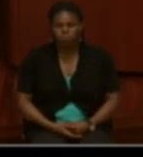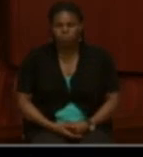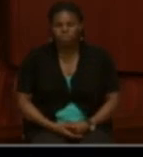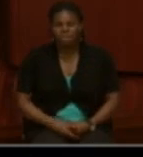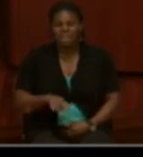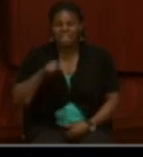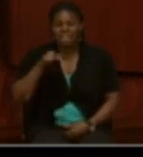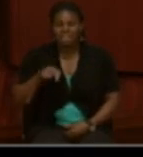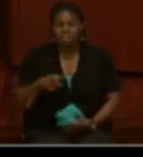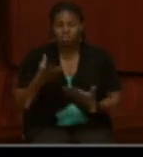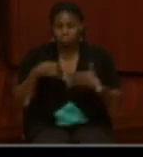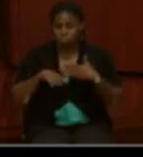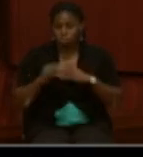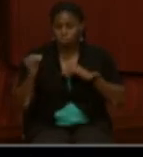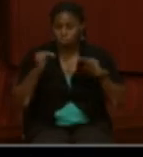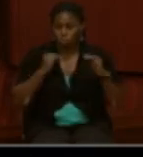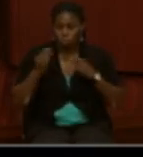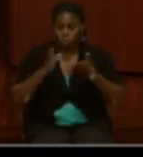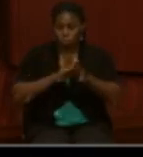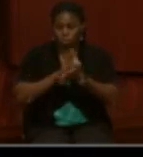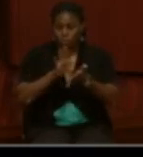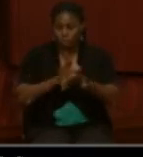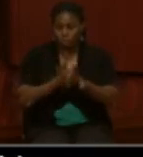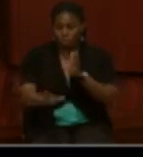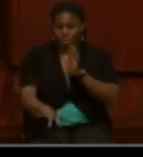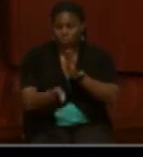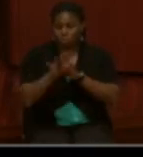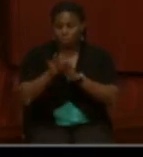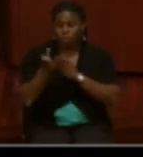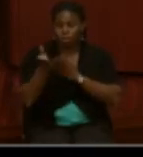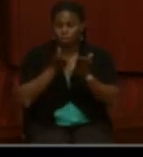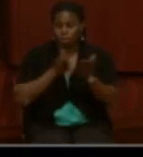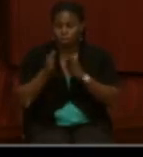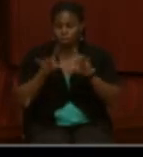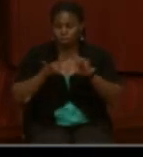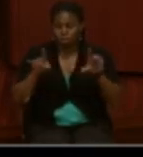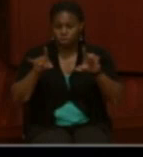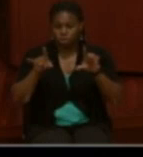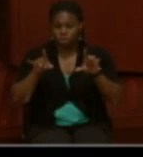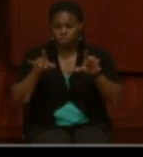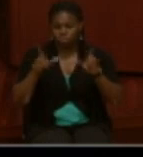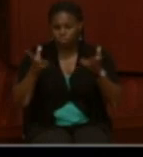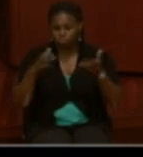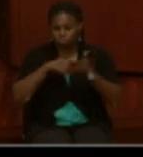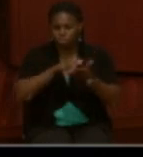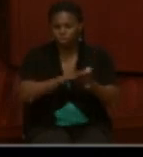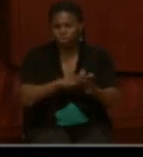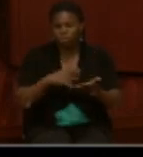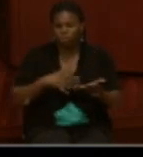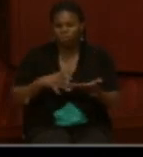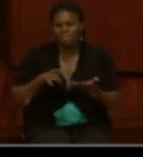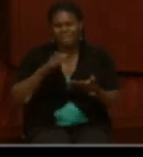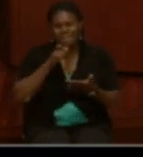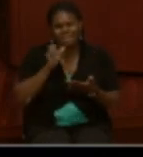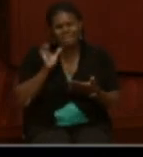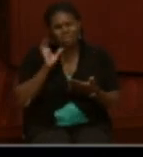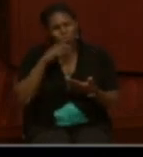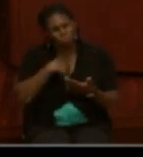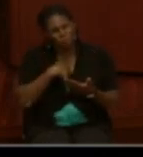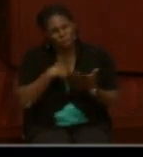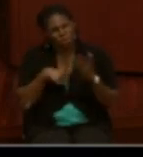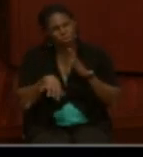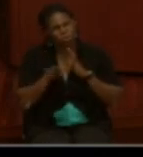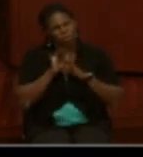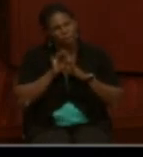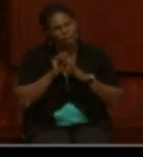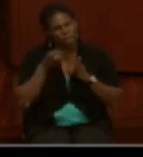enlistment paper that was found in the service record for Samuel Patterson. It is unusual to find an enlistment paper